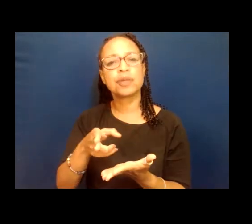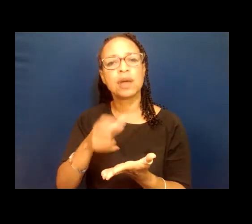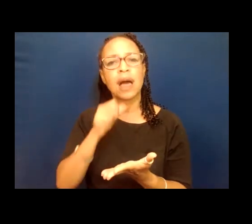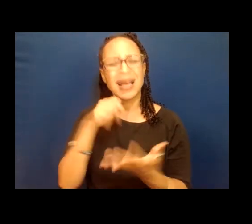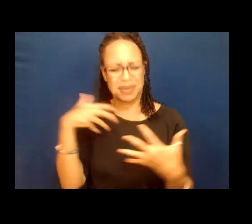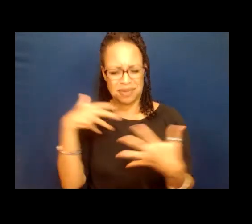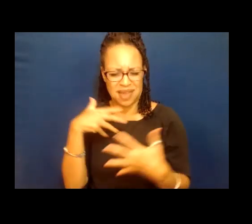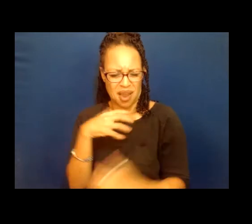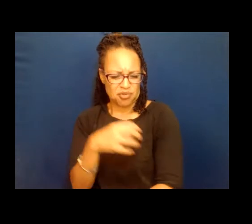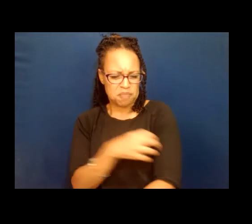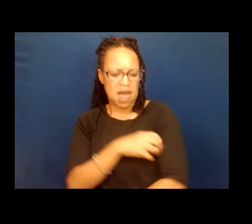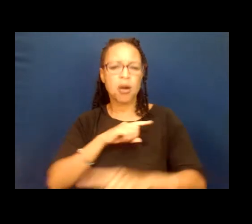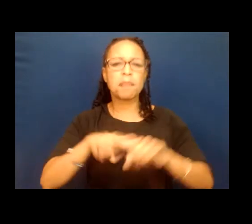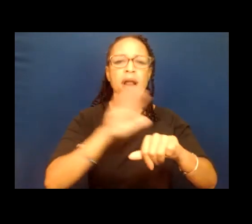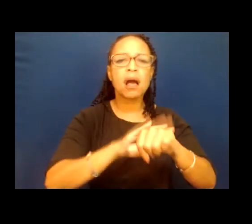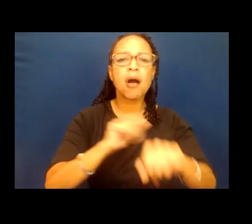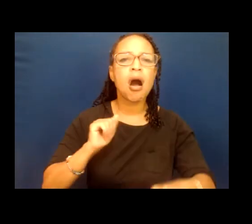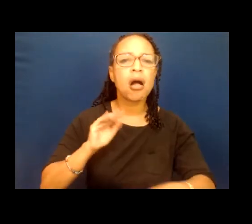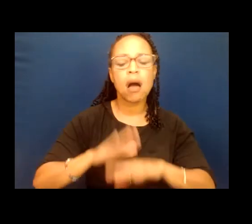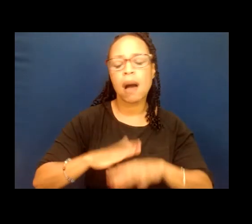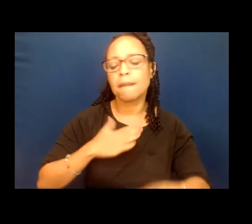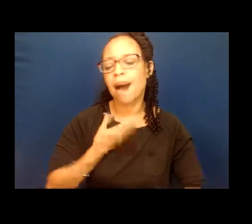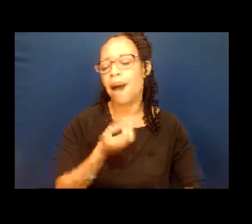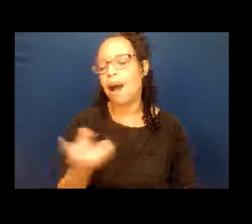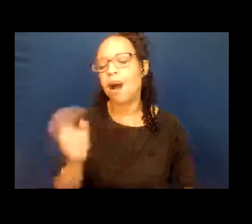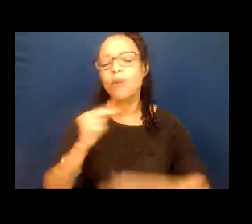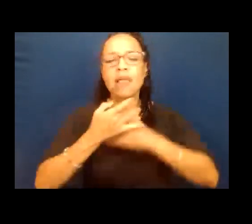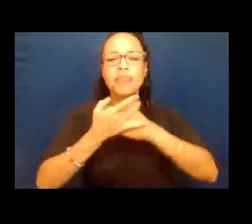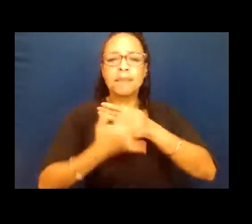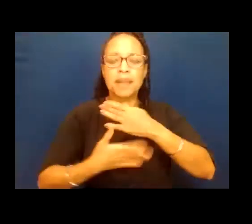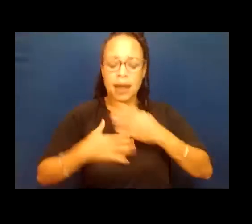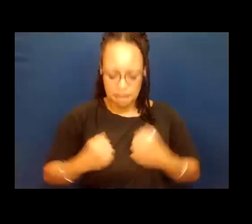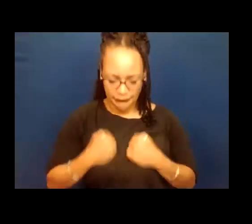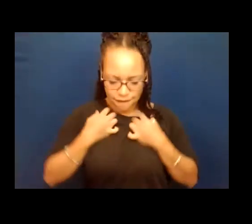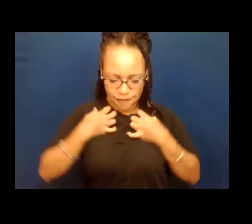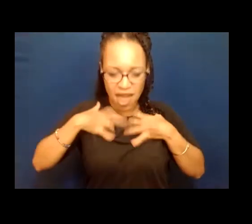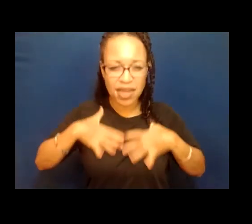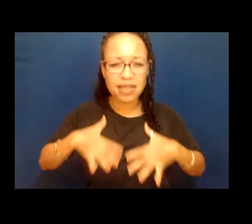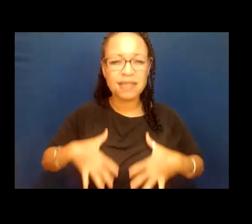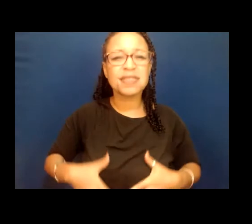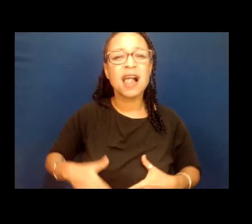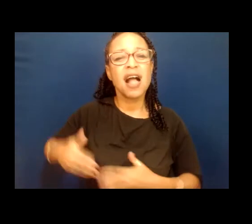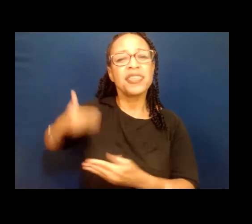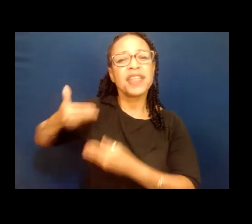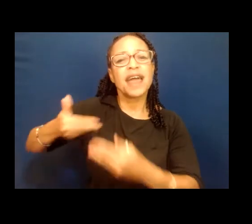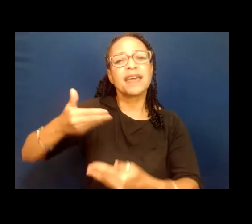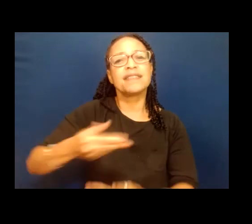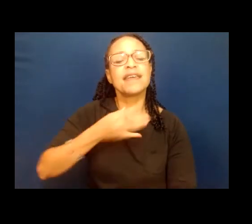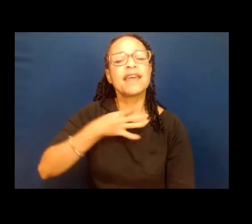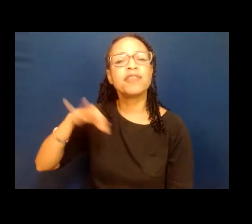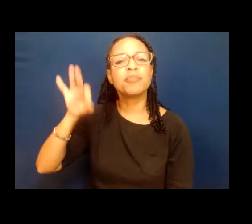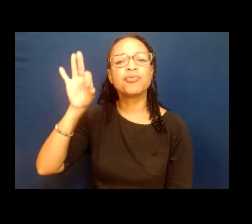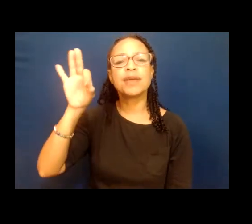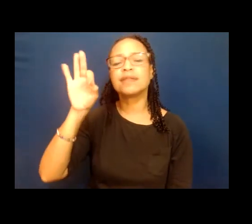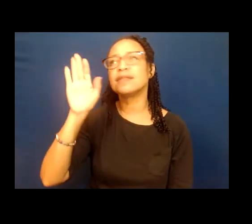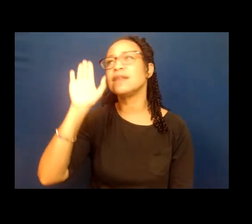to power, but I call upon my own. The blood in my veins, the legacy of a priest and his words